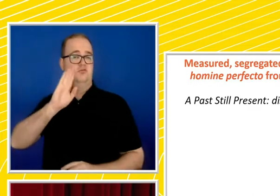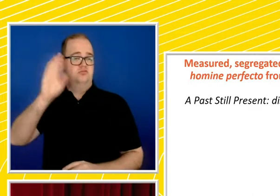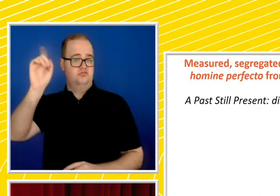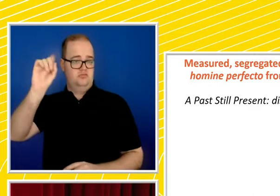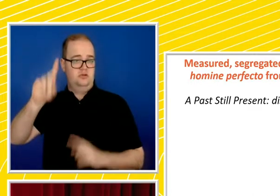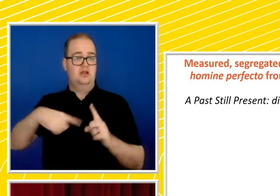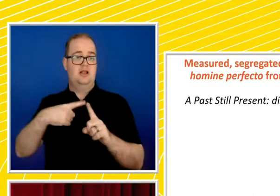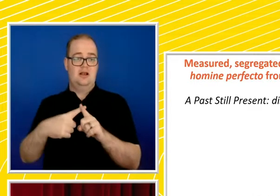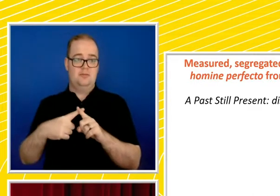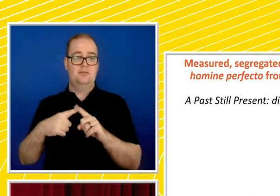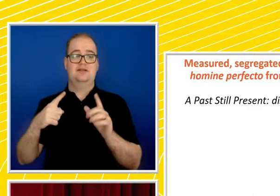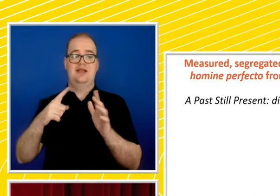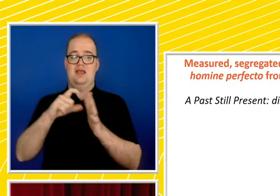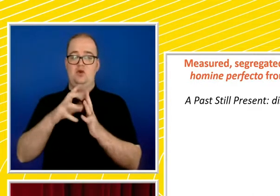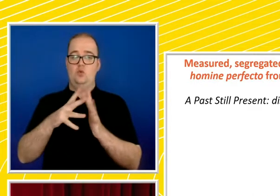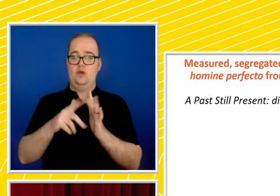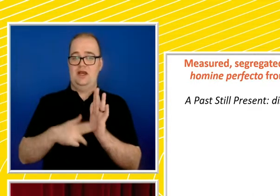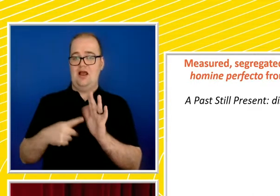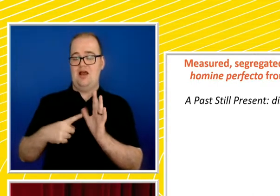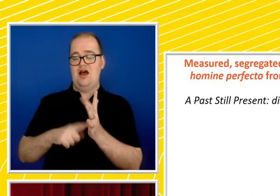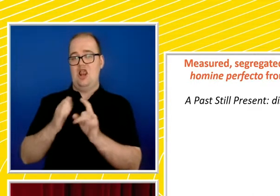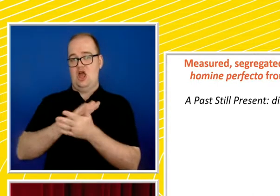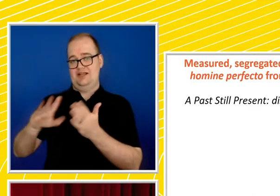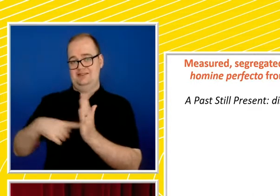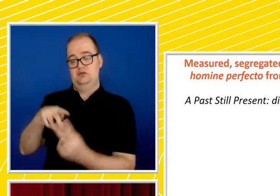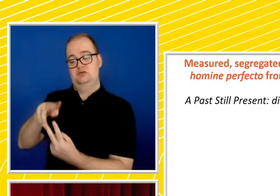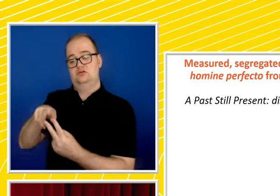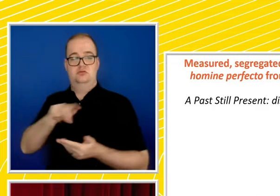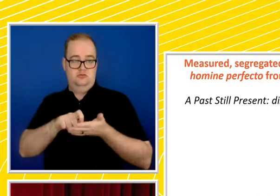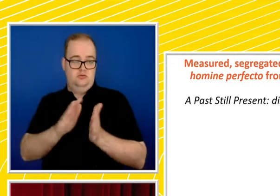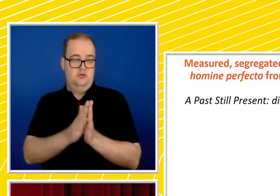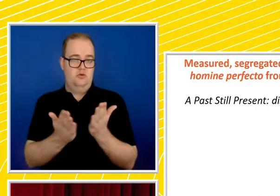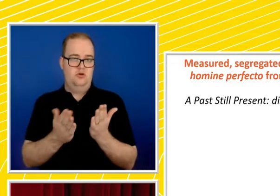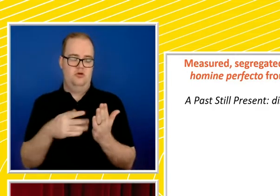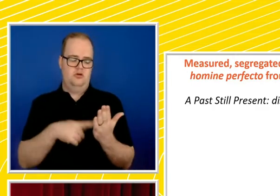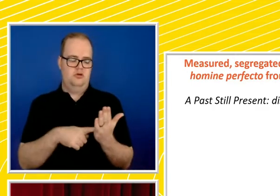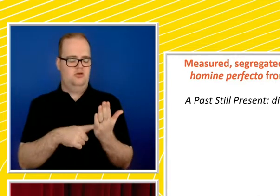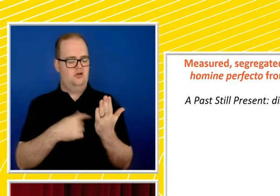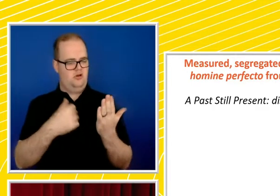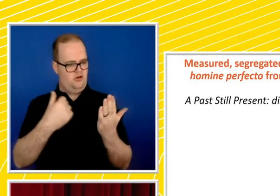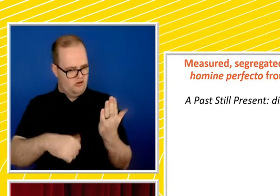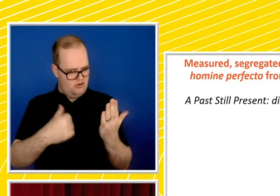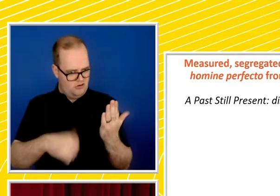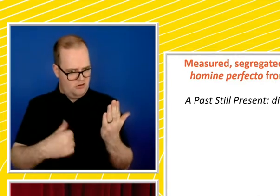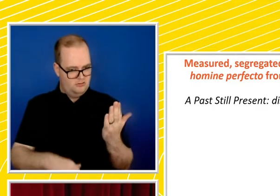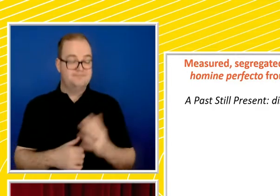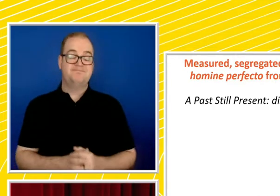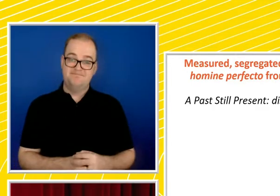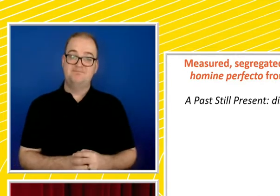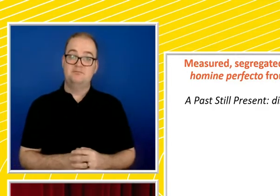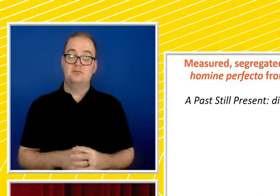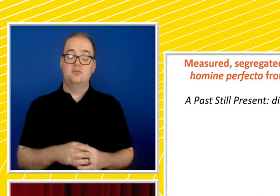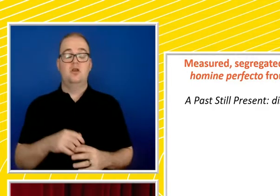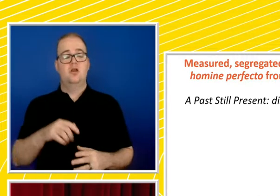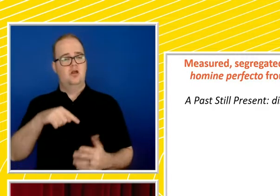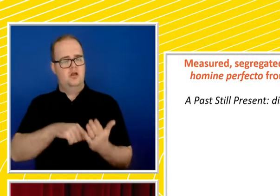But in fact, I first became truly conscious of the history of the Nazi onslaught against disabled people